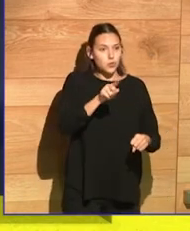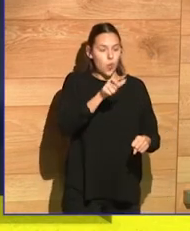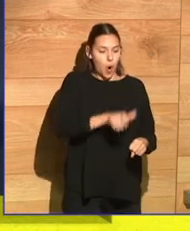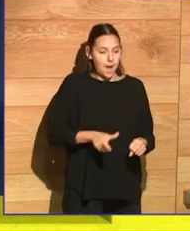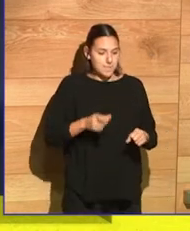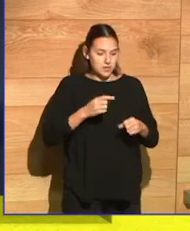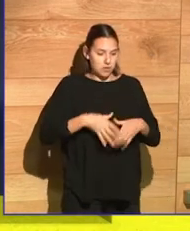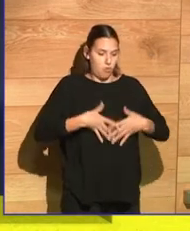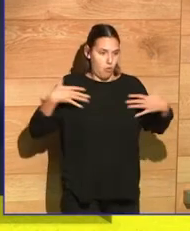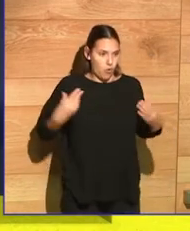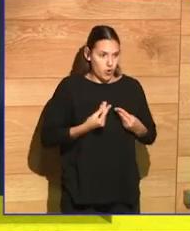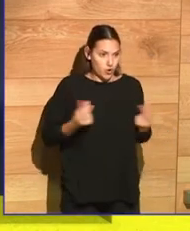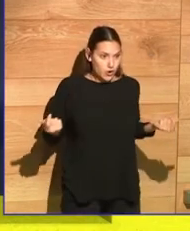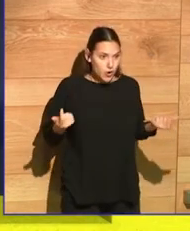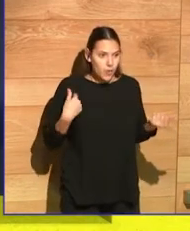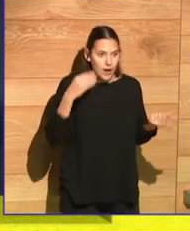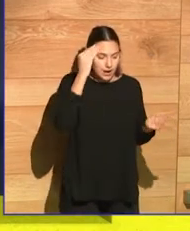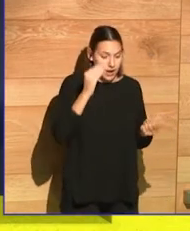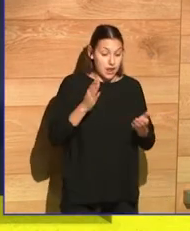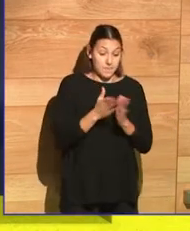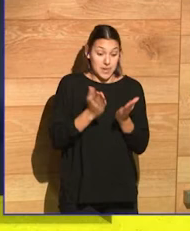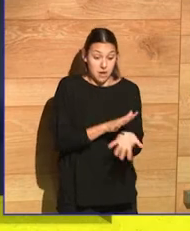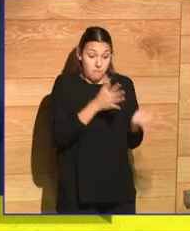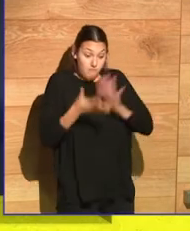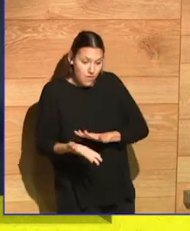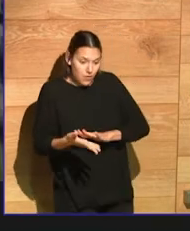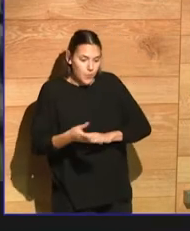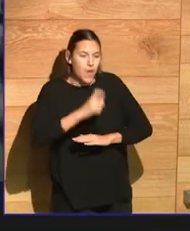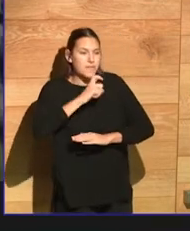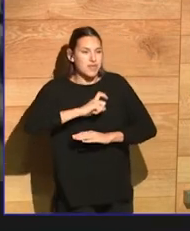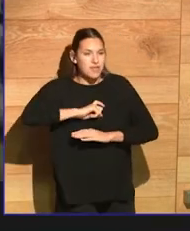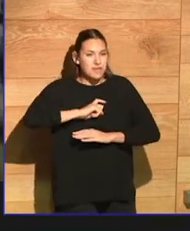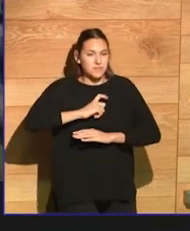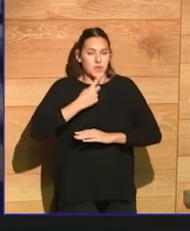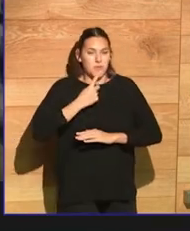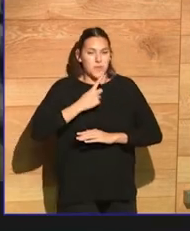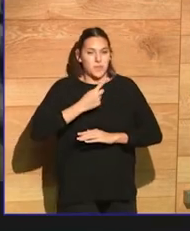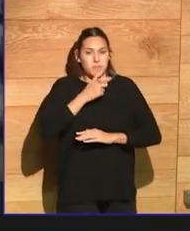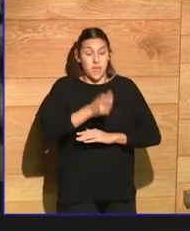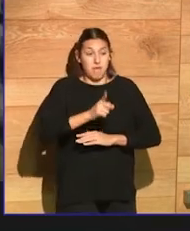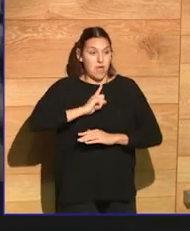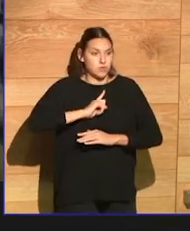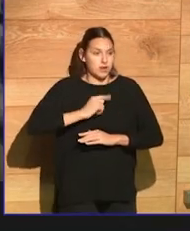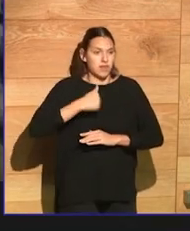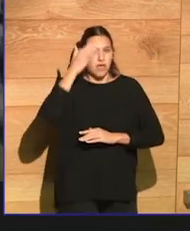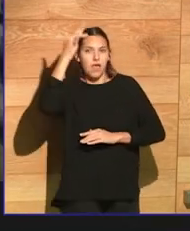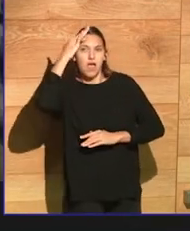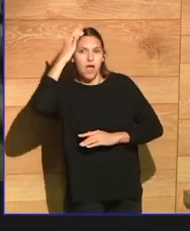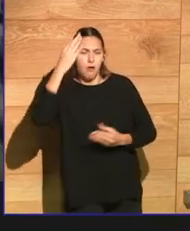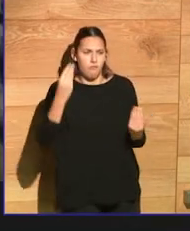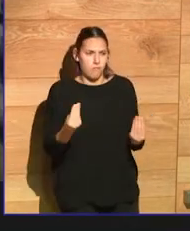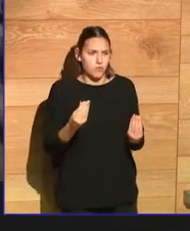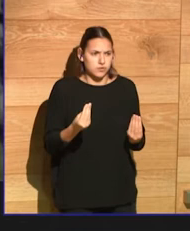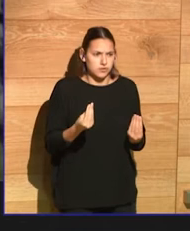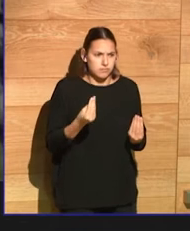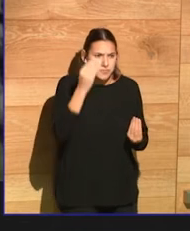the bison skin and the chest visible, would you have thought this was too far-fetched if you had written